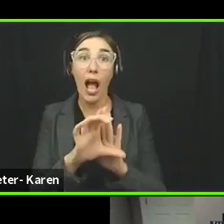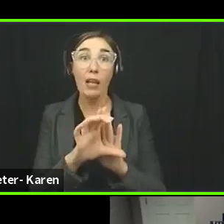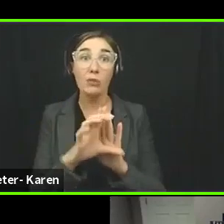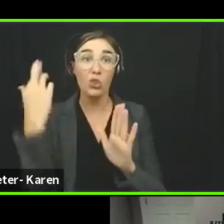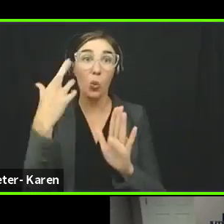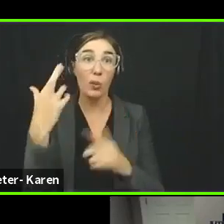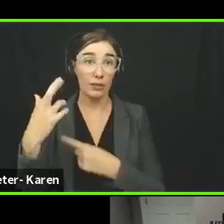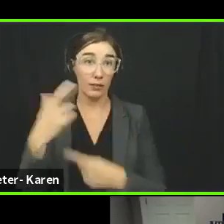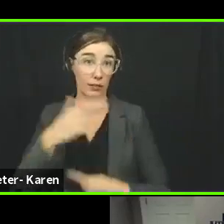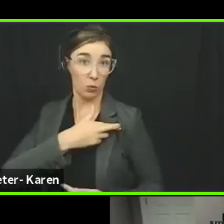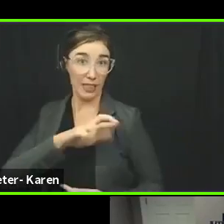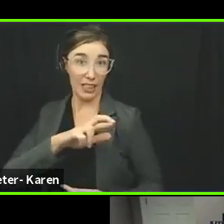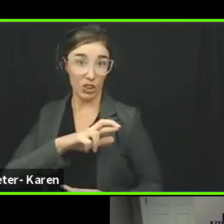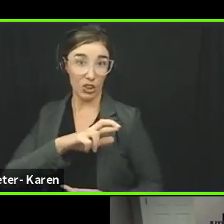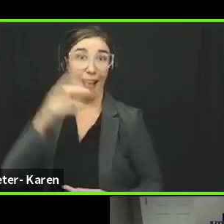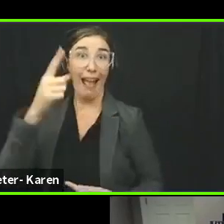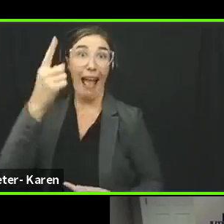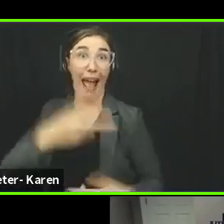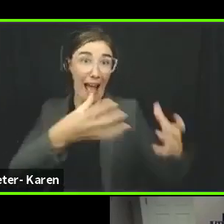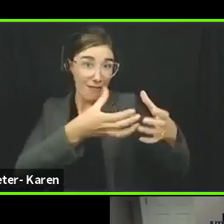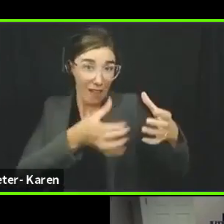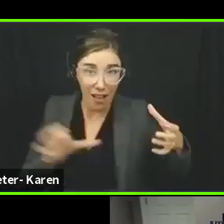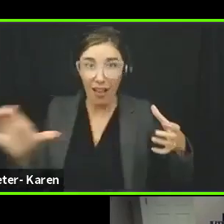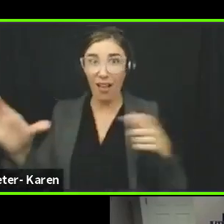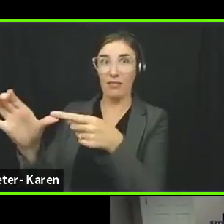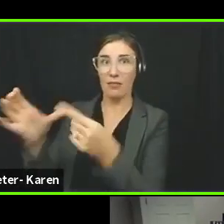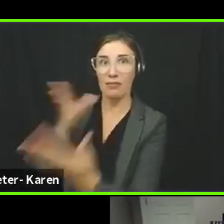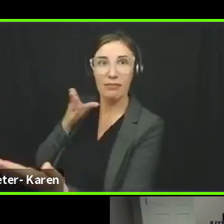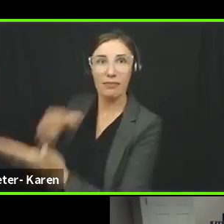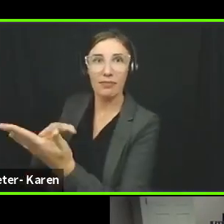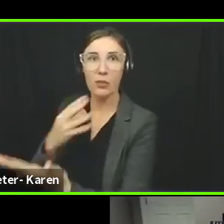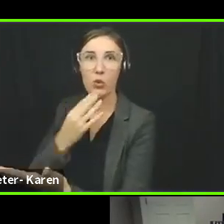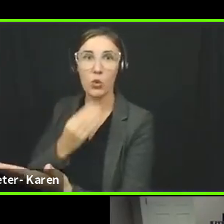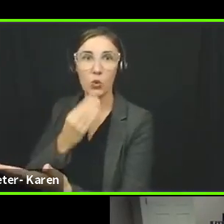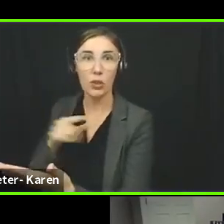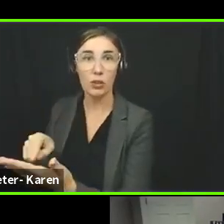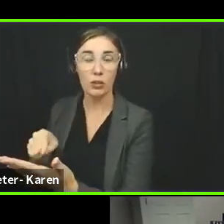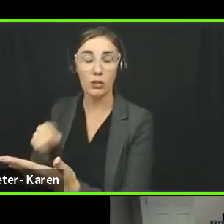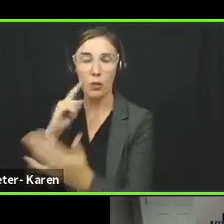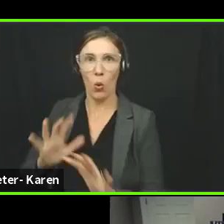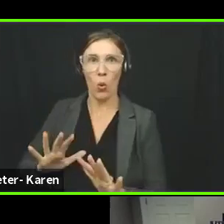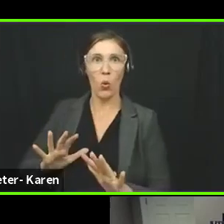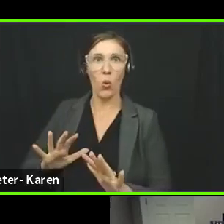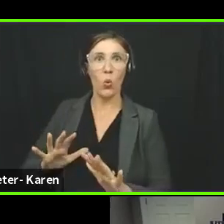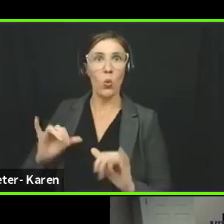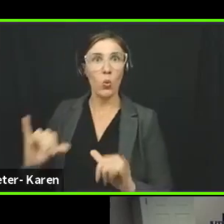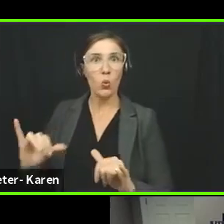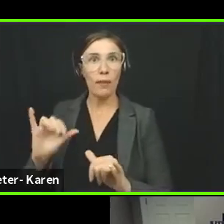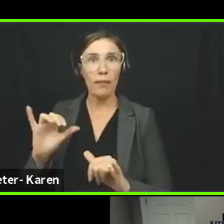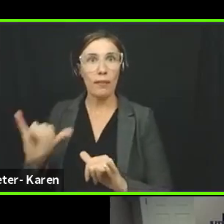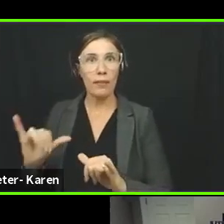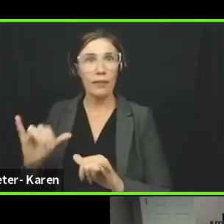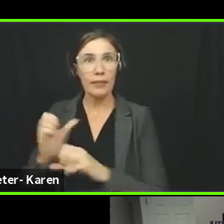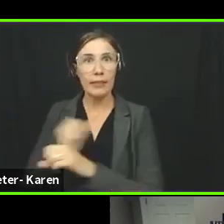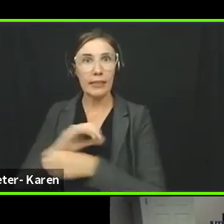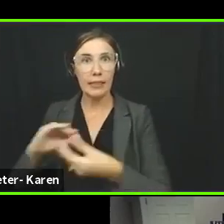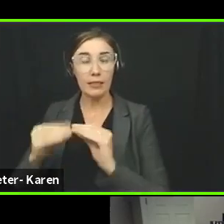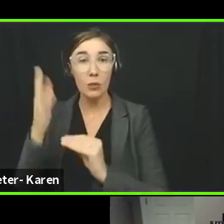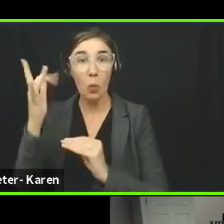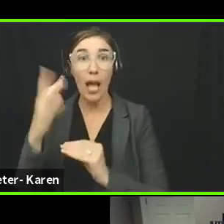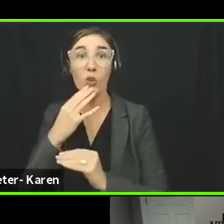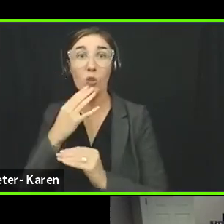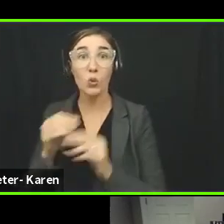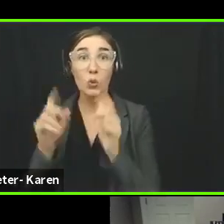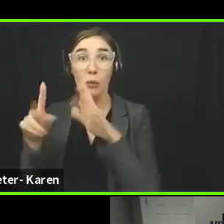half targeted a Jewish victim, which is a very startling statistic, since Jews make up such a small